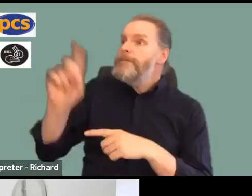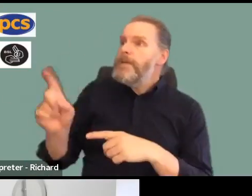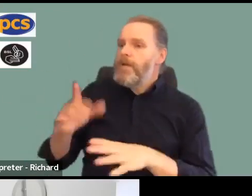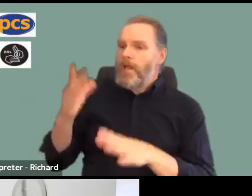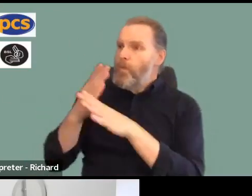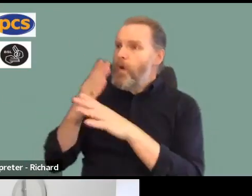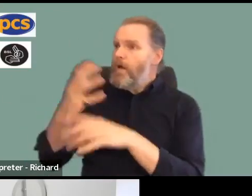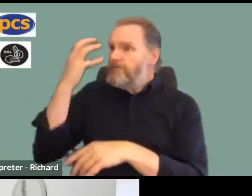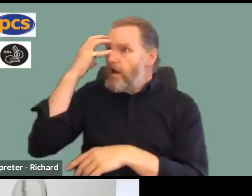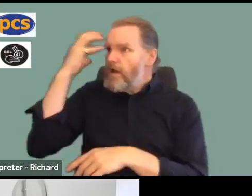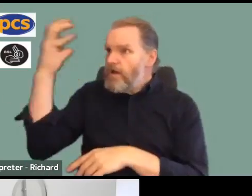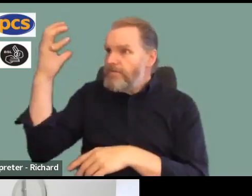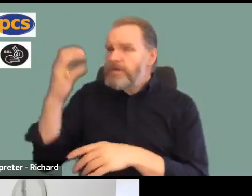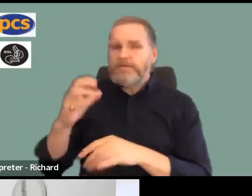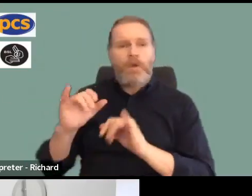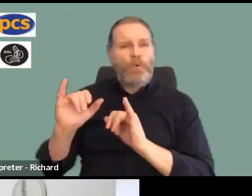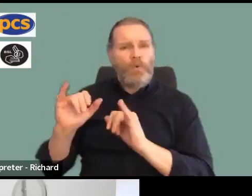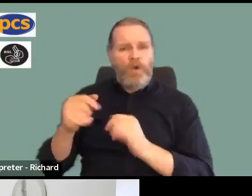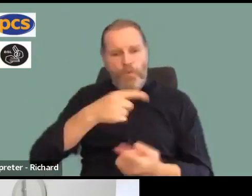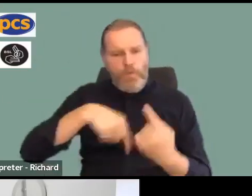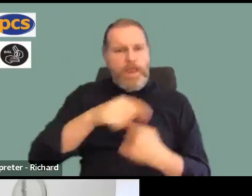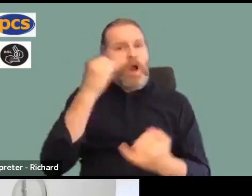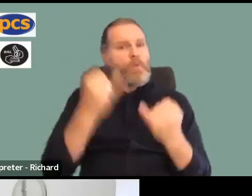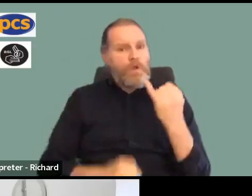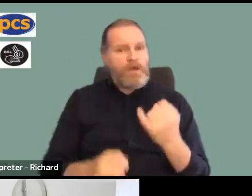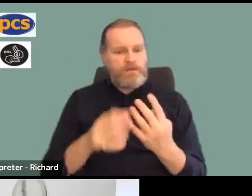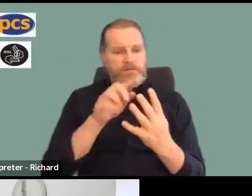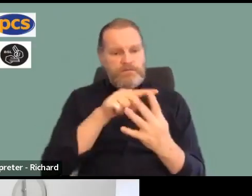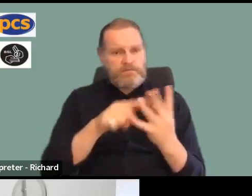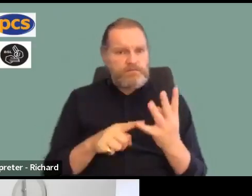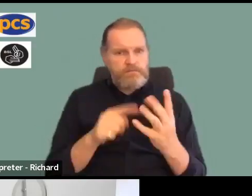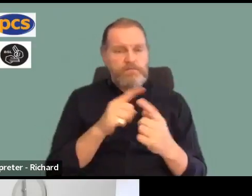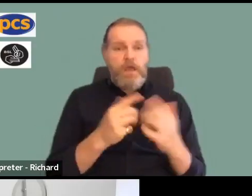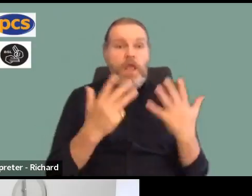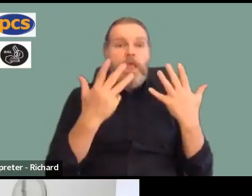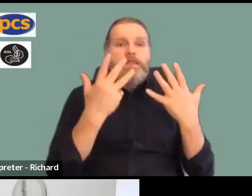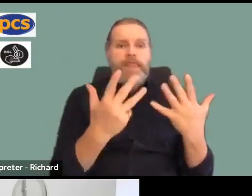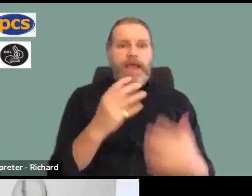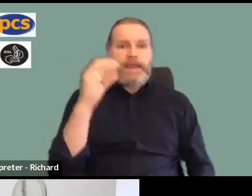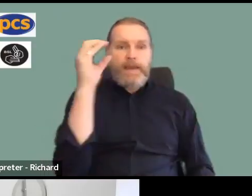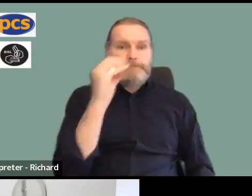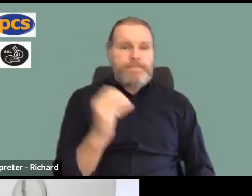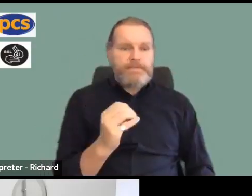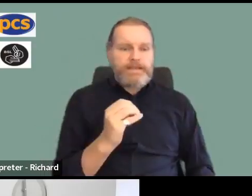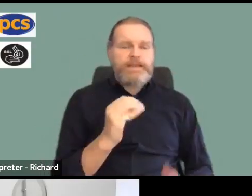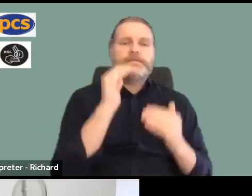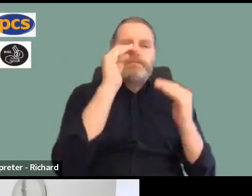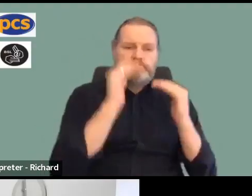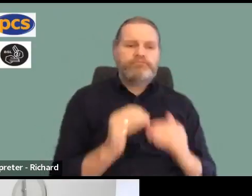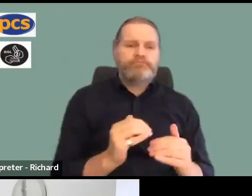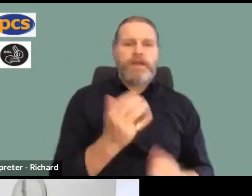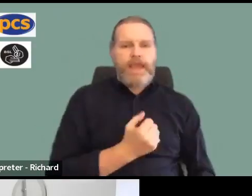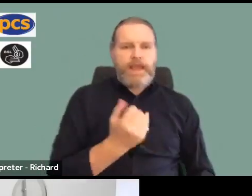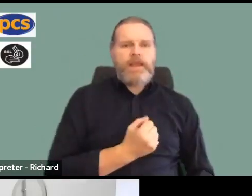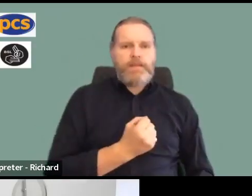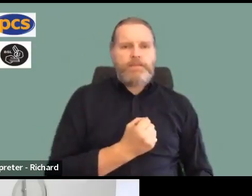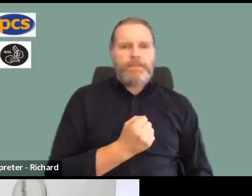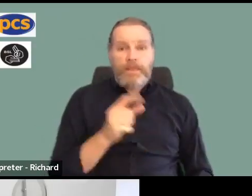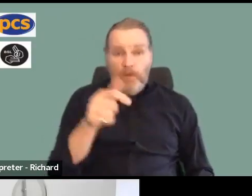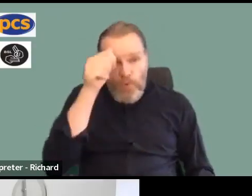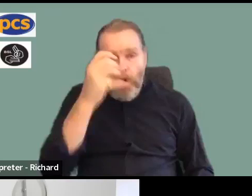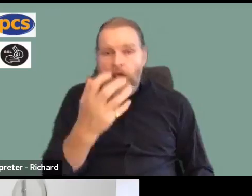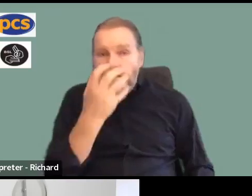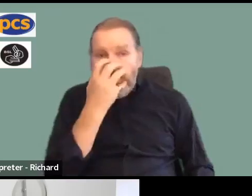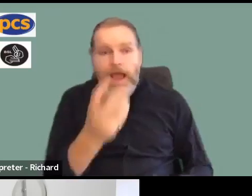You face a nine percent cut in your living standards in real terms. Only this week we were told that average energy prices would probably go up to three